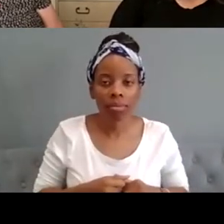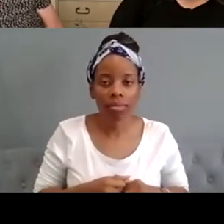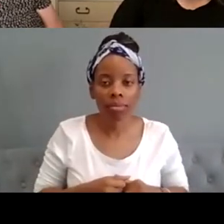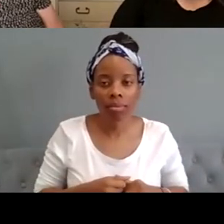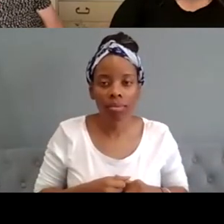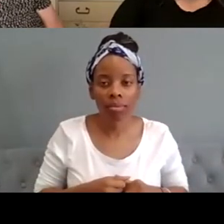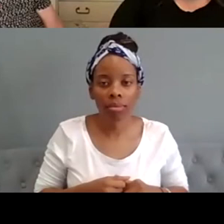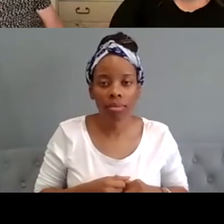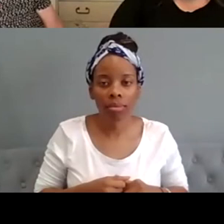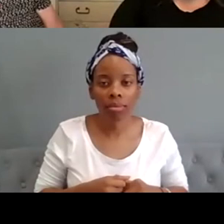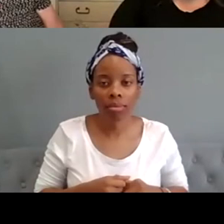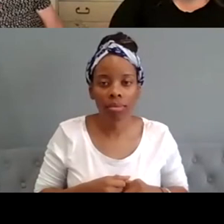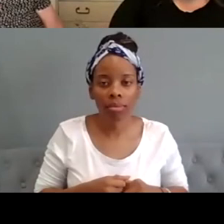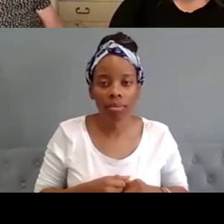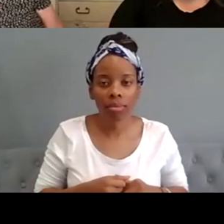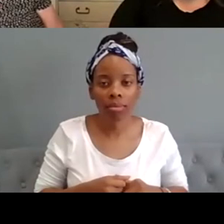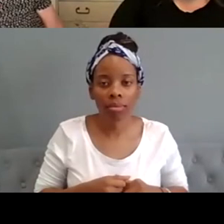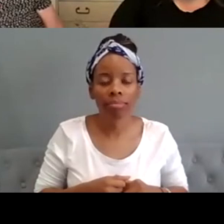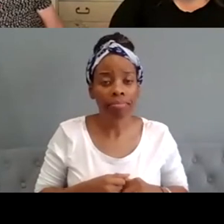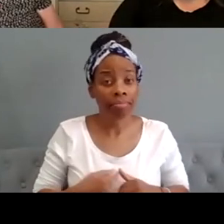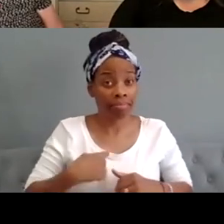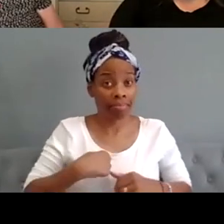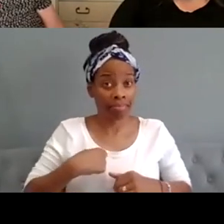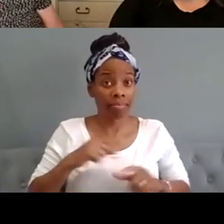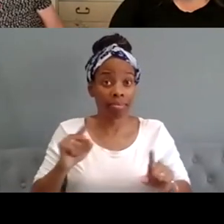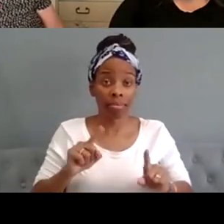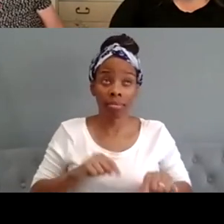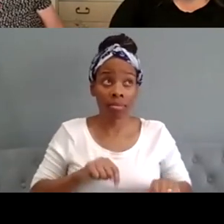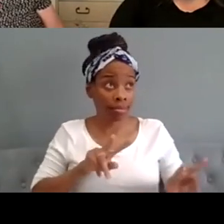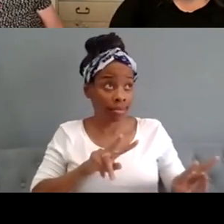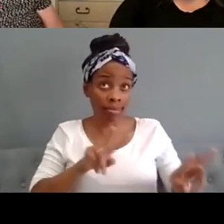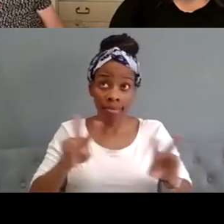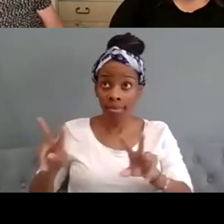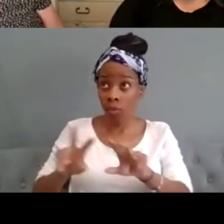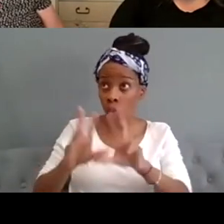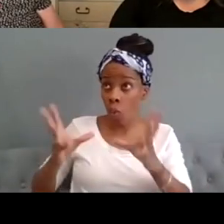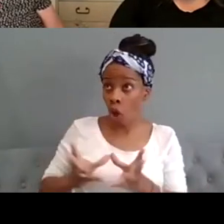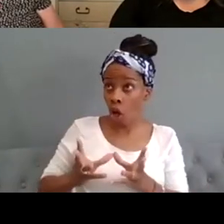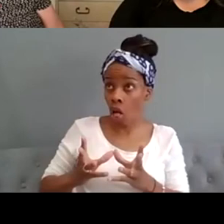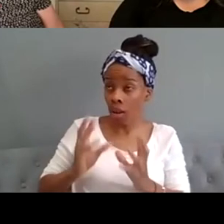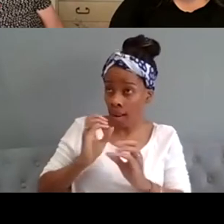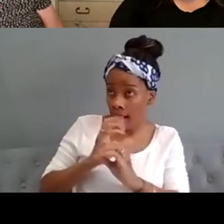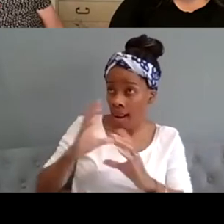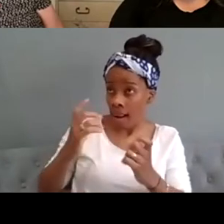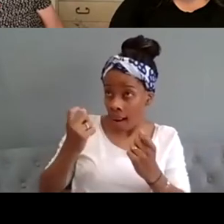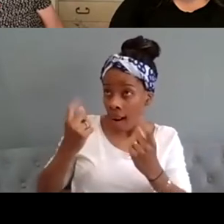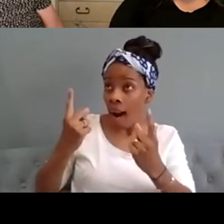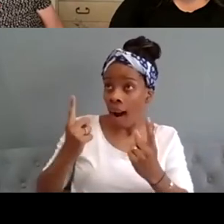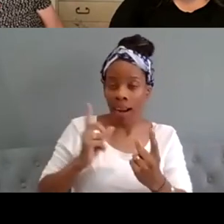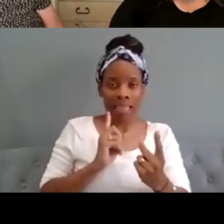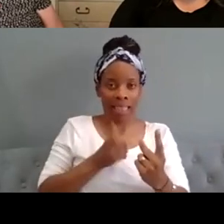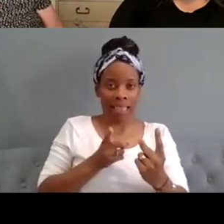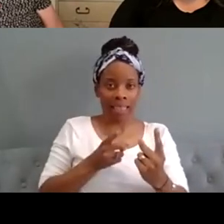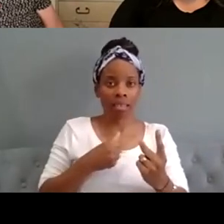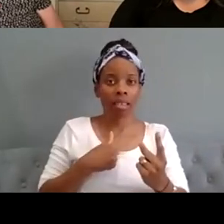expresses how how i look at the world and how it makes sense to me and and the only way i do that is by making it all